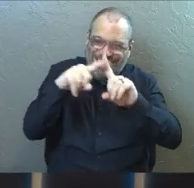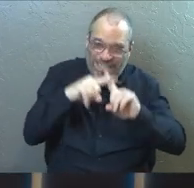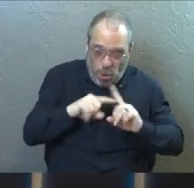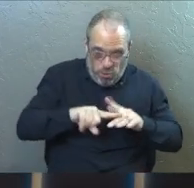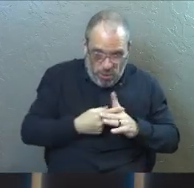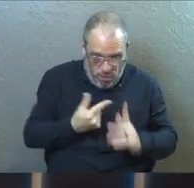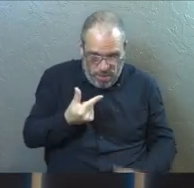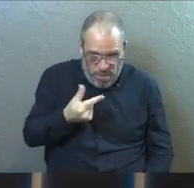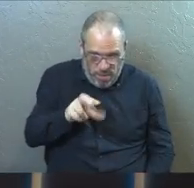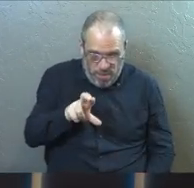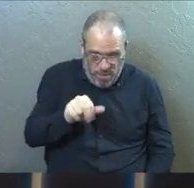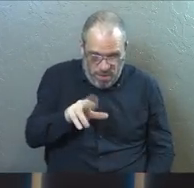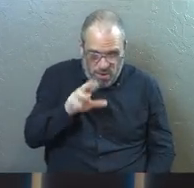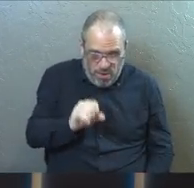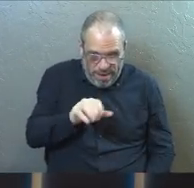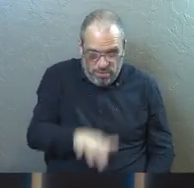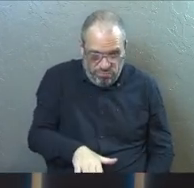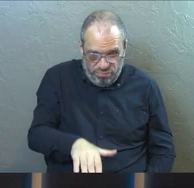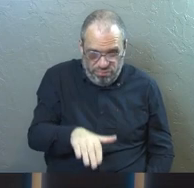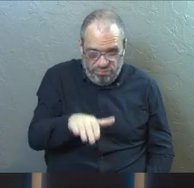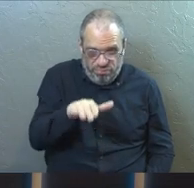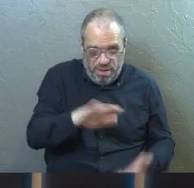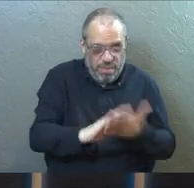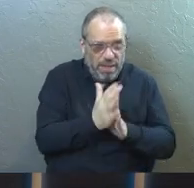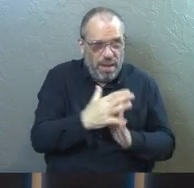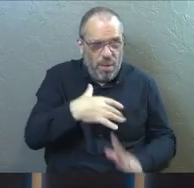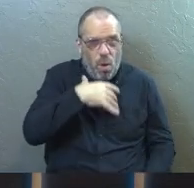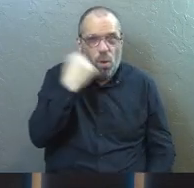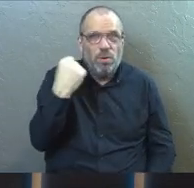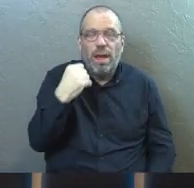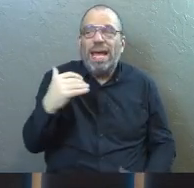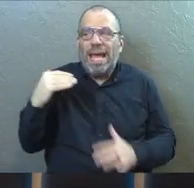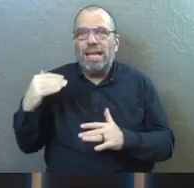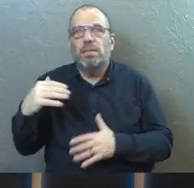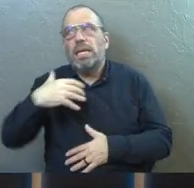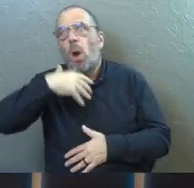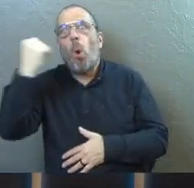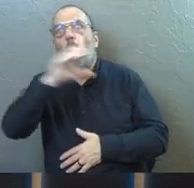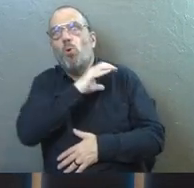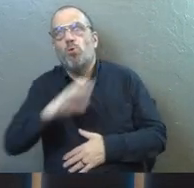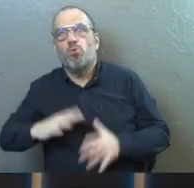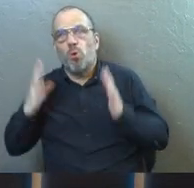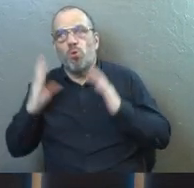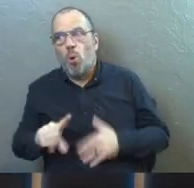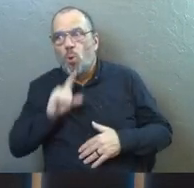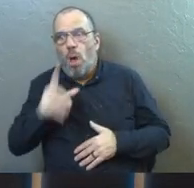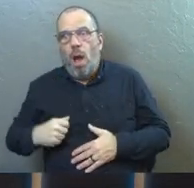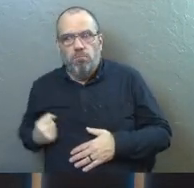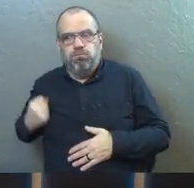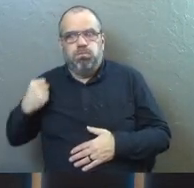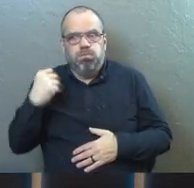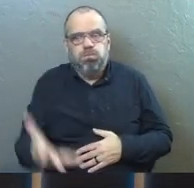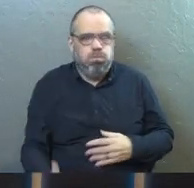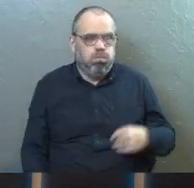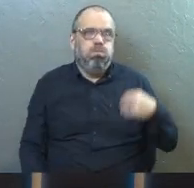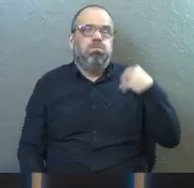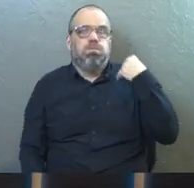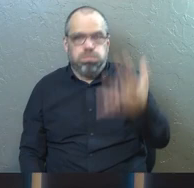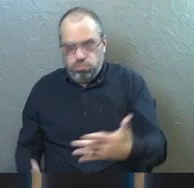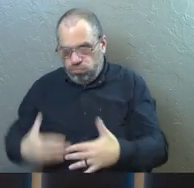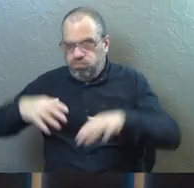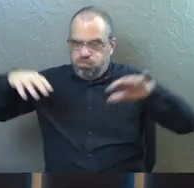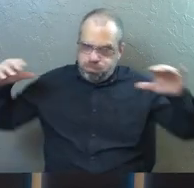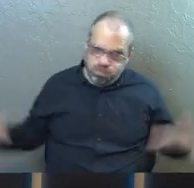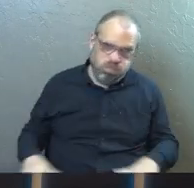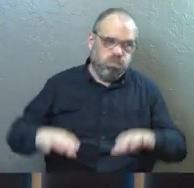with grace, but then when you start to grow up and you start to get older, it's the really advanced Christians that know that they have to really give and that they have to